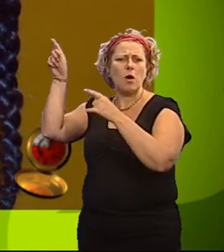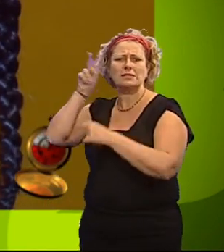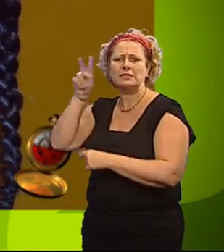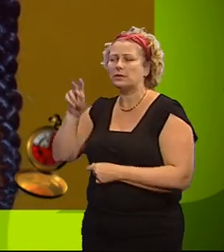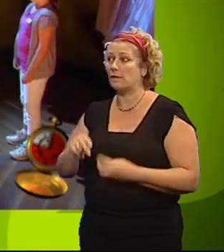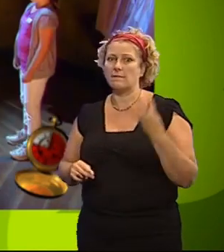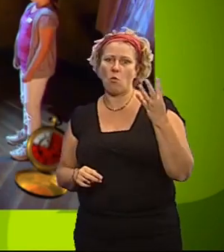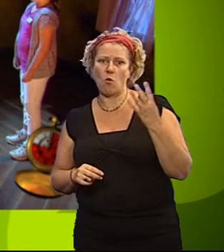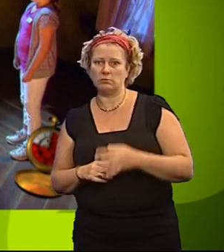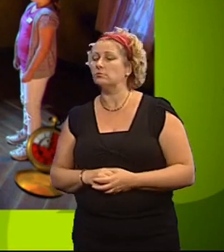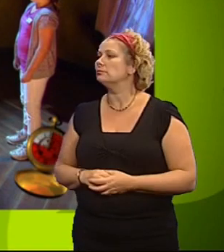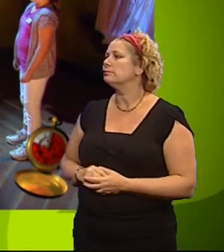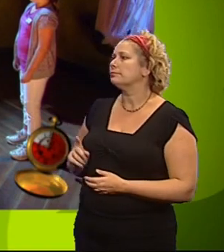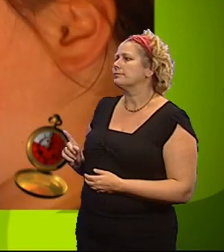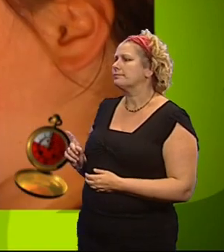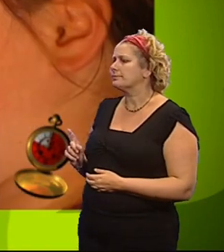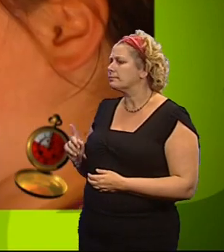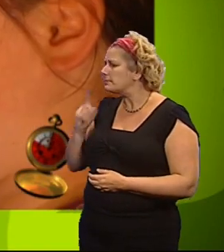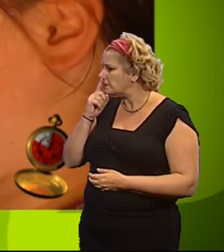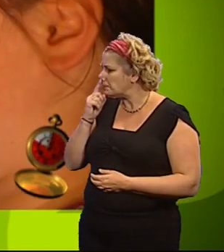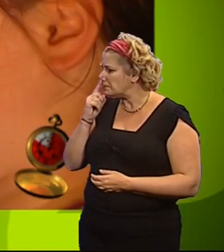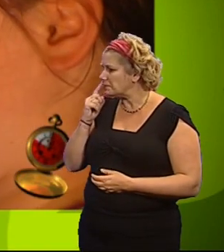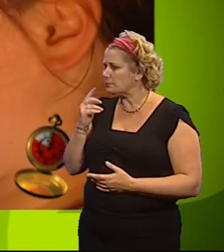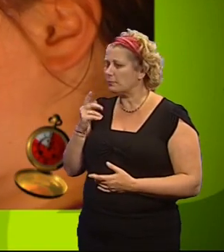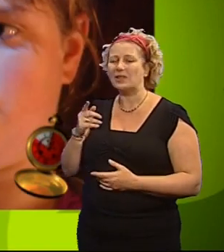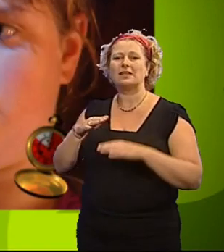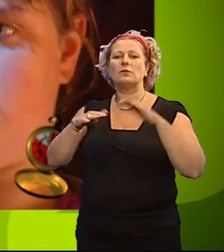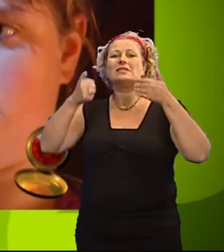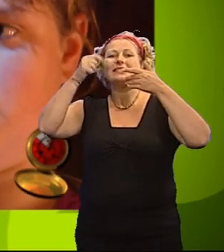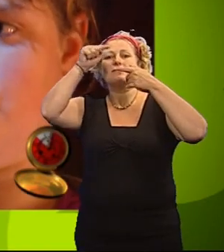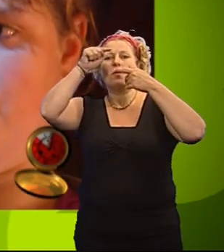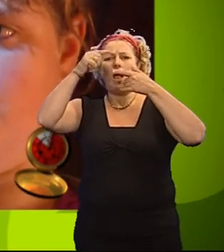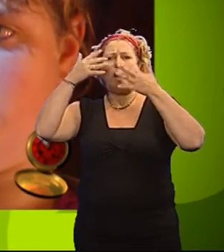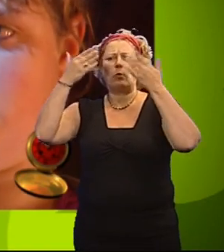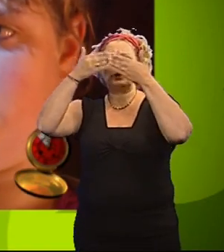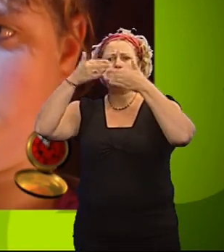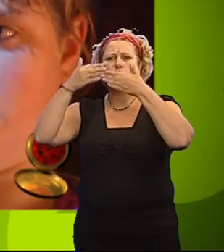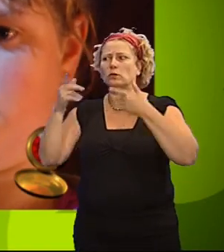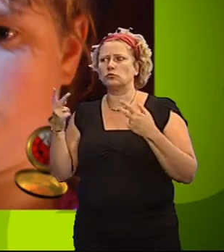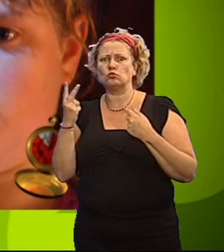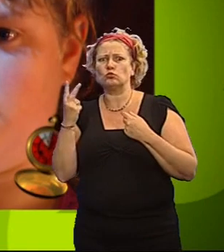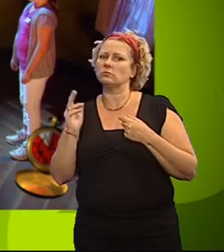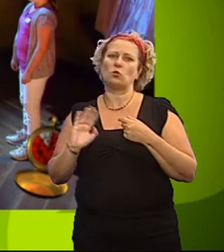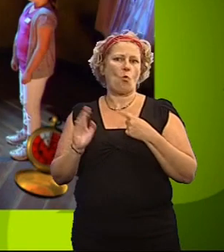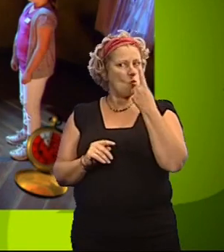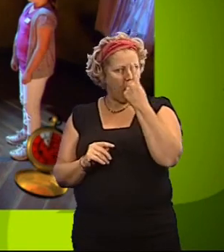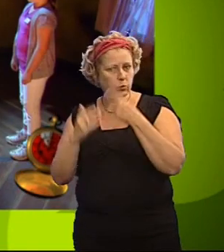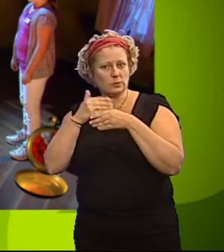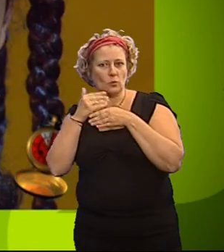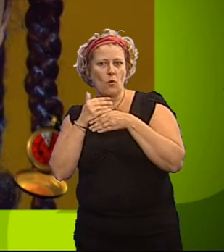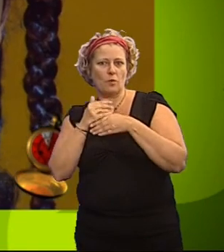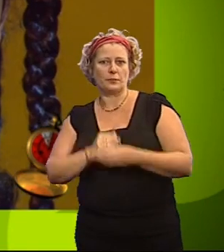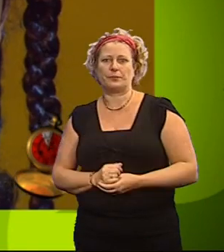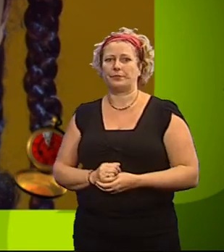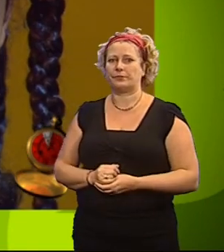Four. Correct. Sam, how many windows are there on floor six? Two. Incorrect. One. Rene, how many